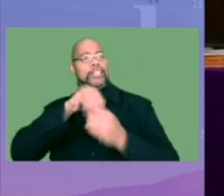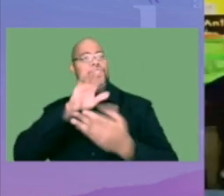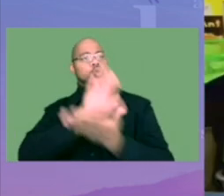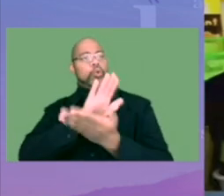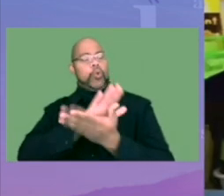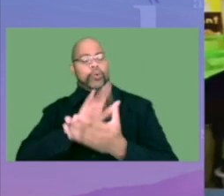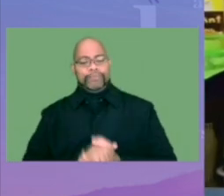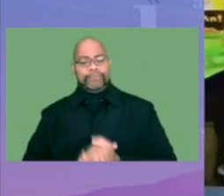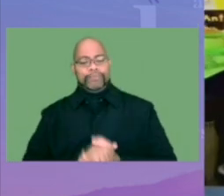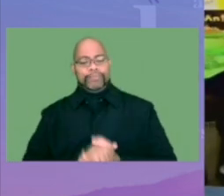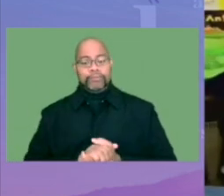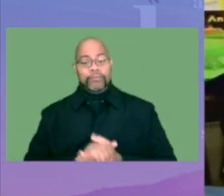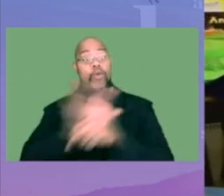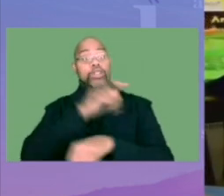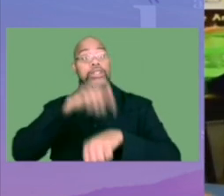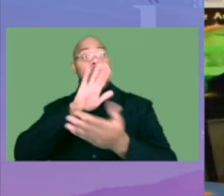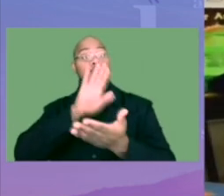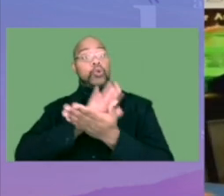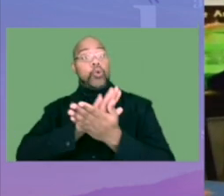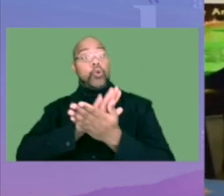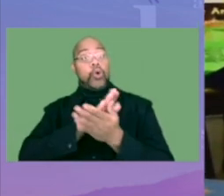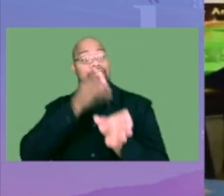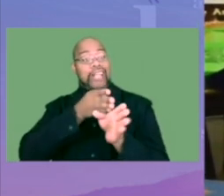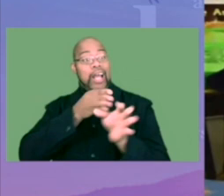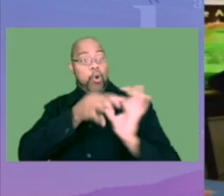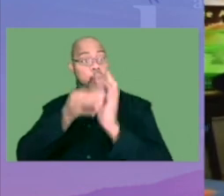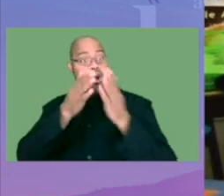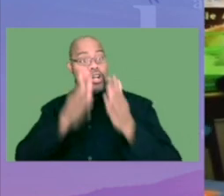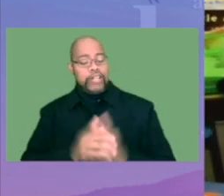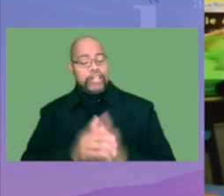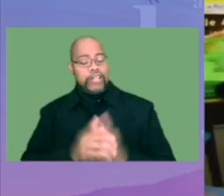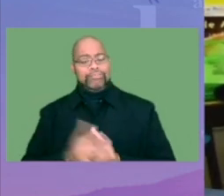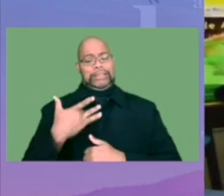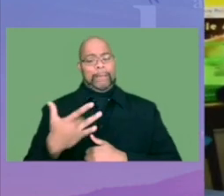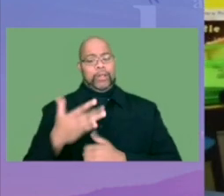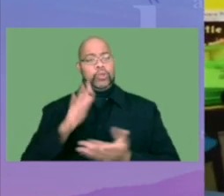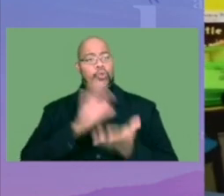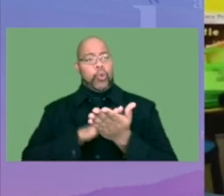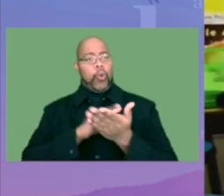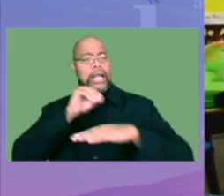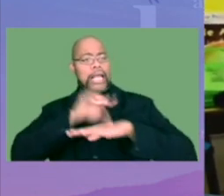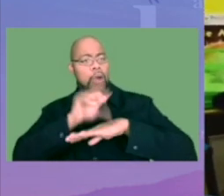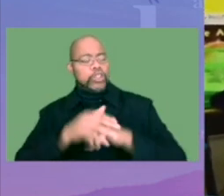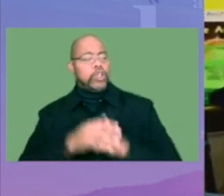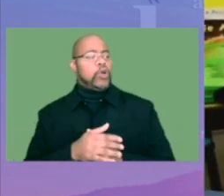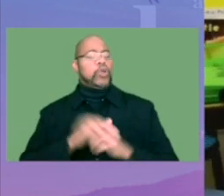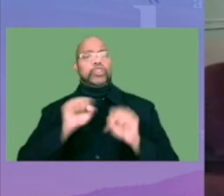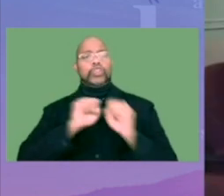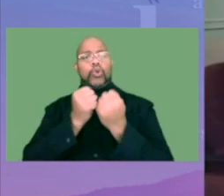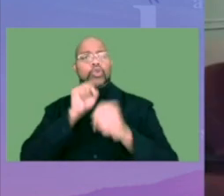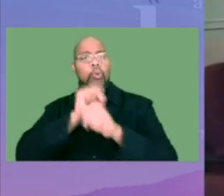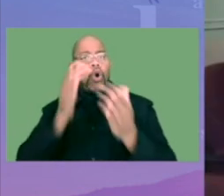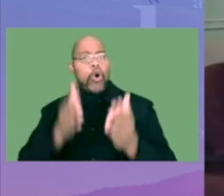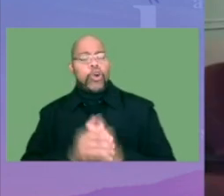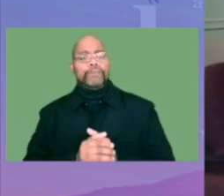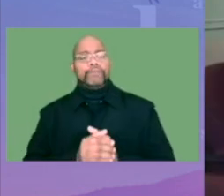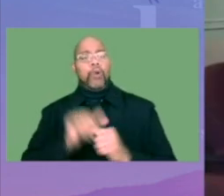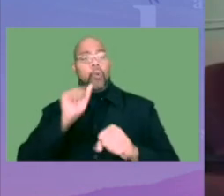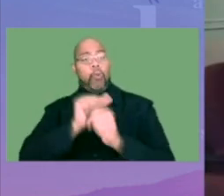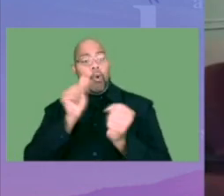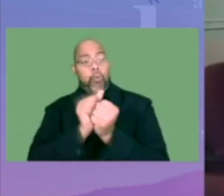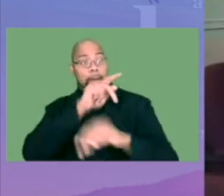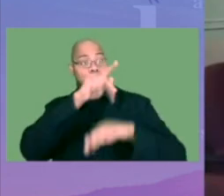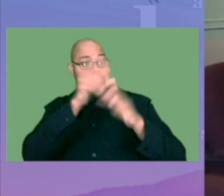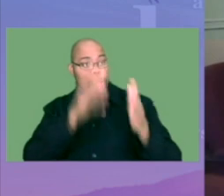A full-time school site coordinator, typically a school counselor or social worker, works with principals,